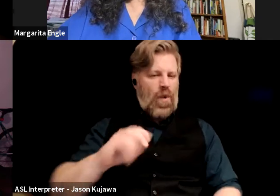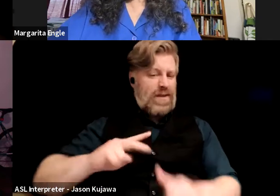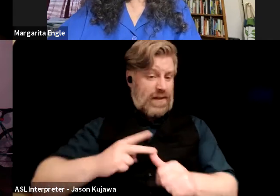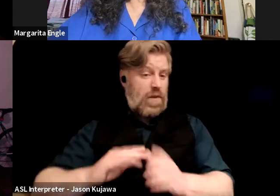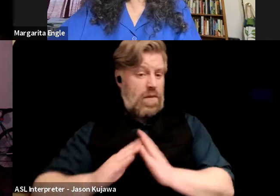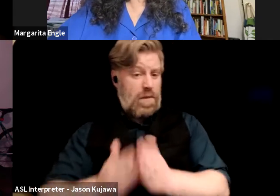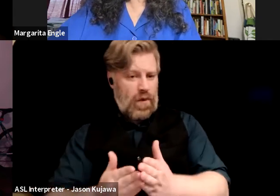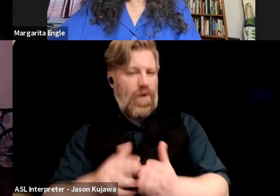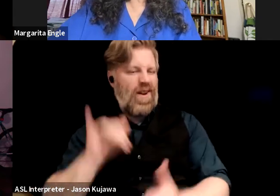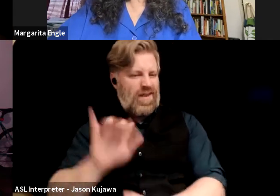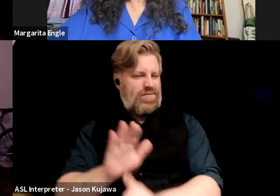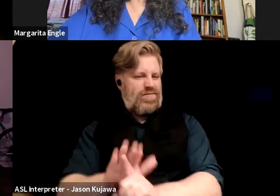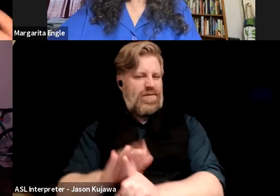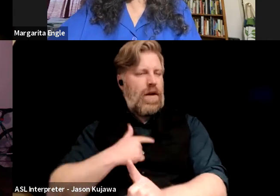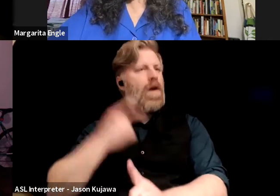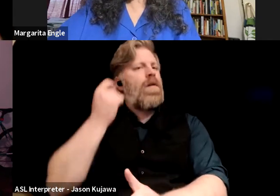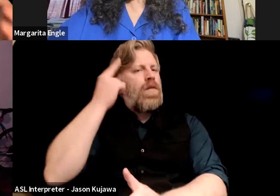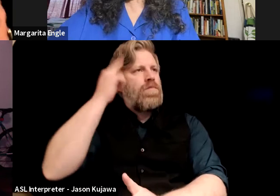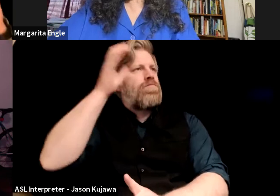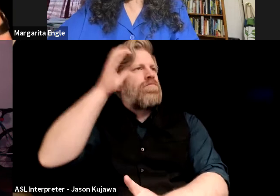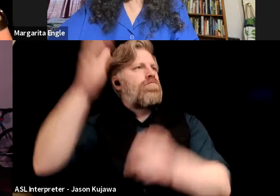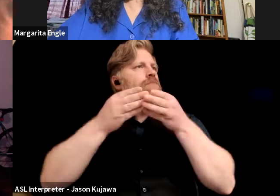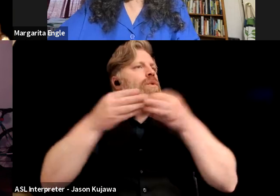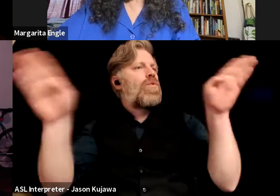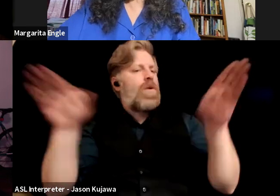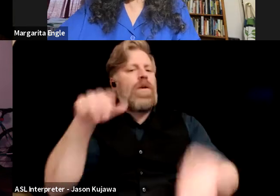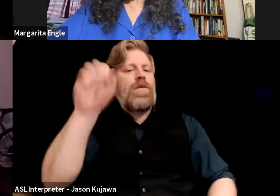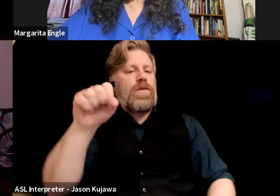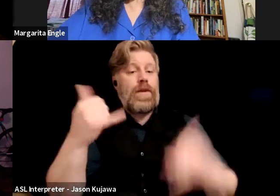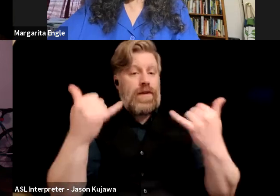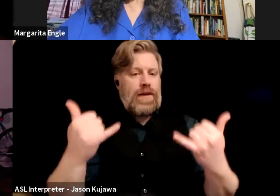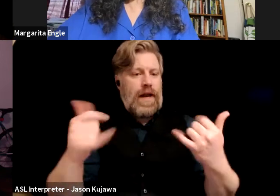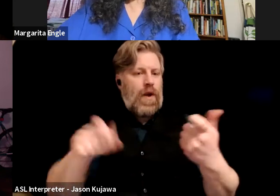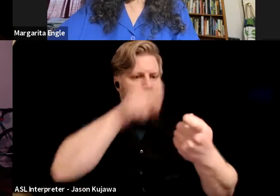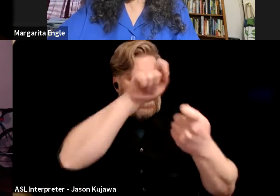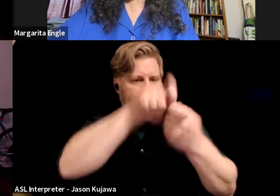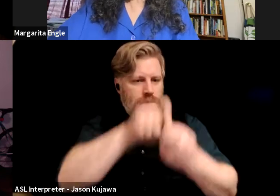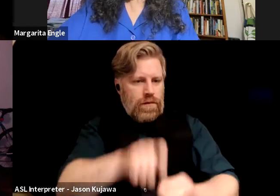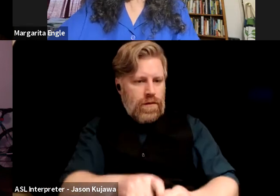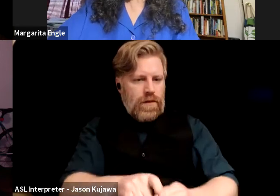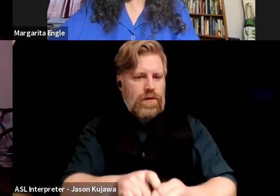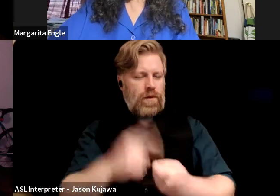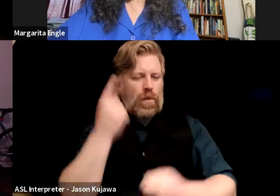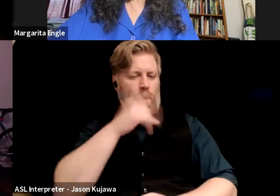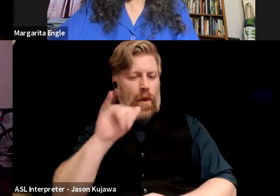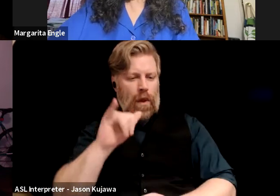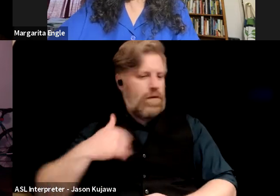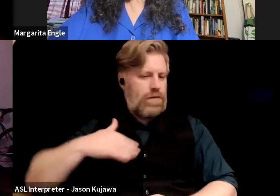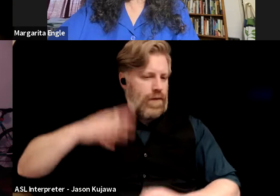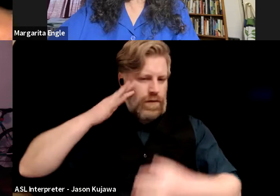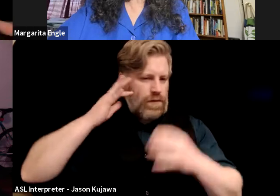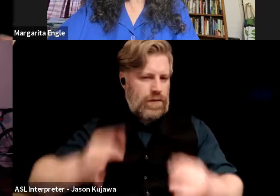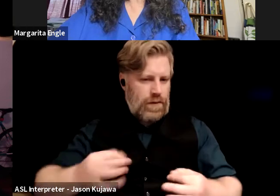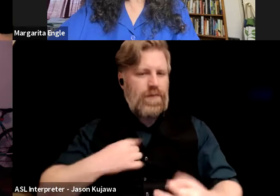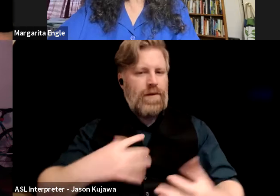strokes understanding of what the book is about. And I'm just figuring out what the individual poems are going to be because I like to write self-contained poems